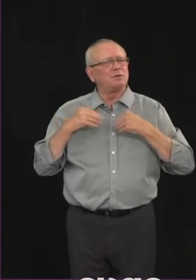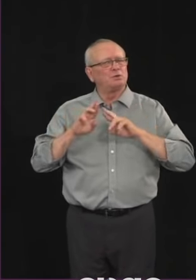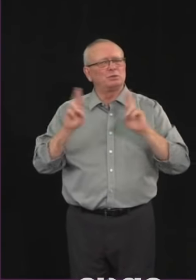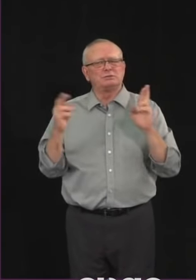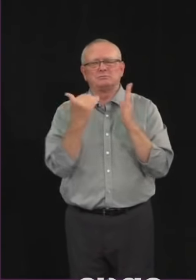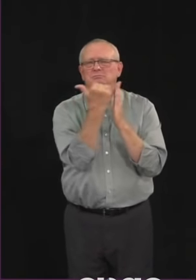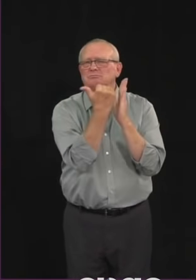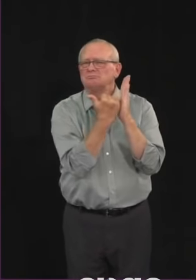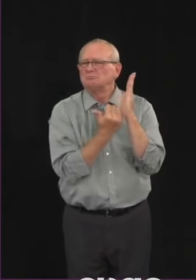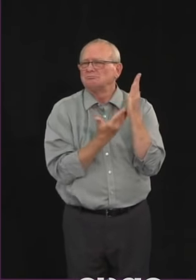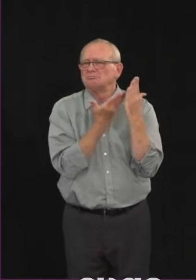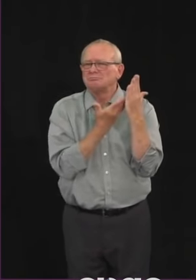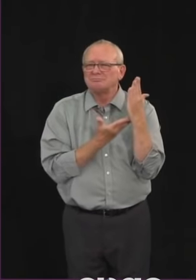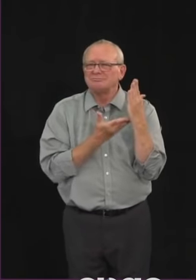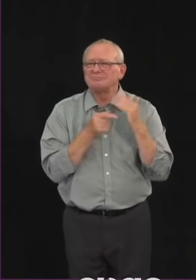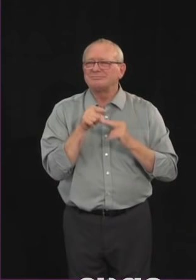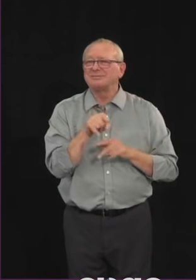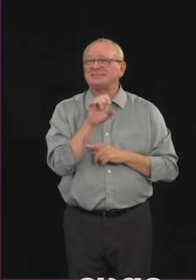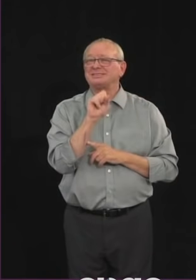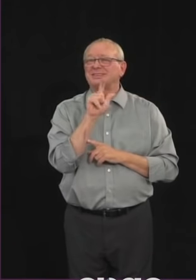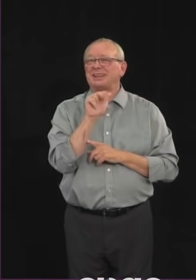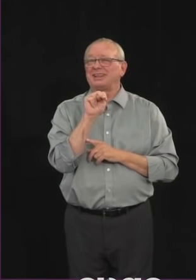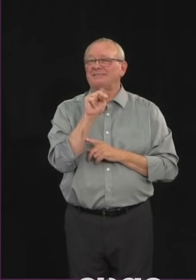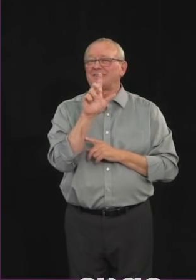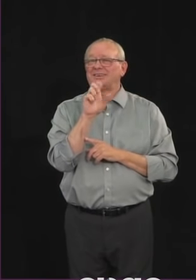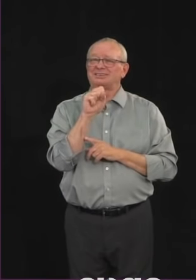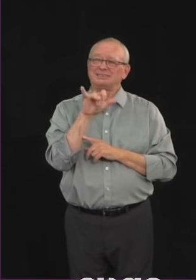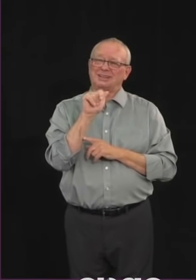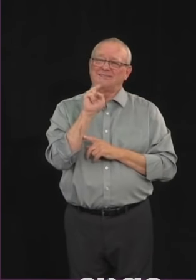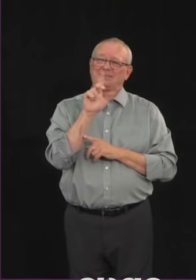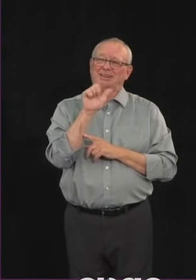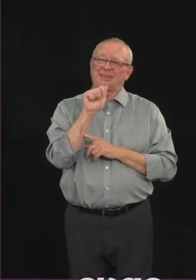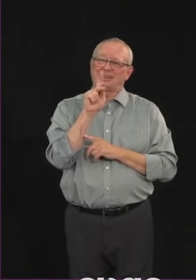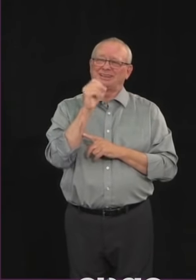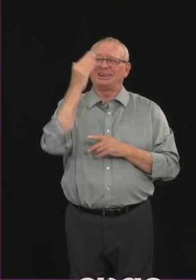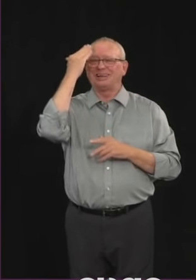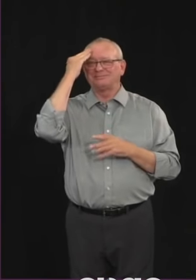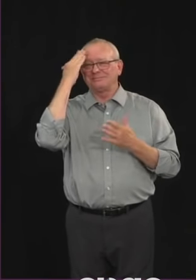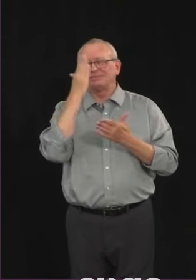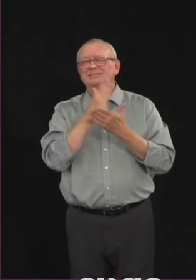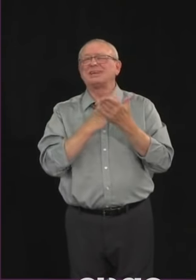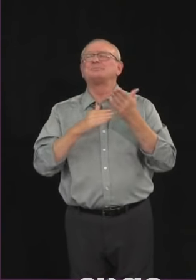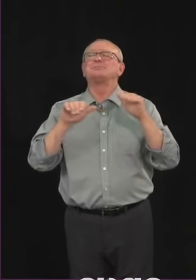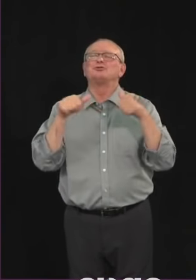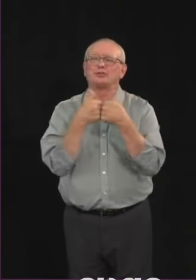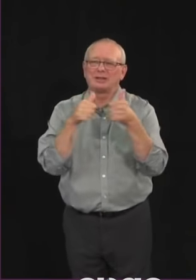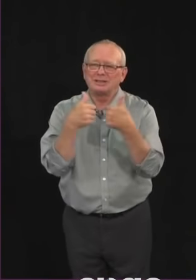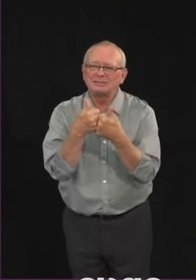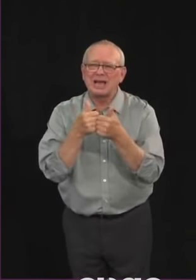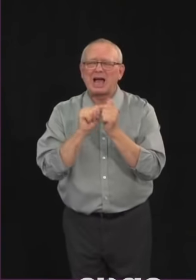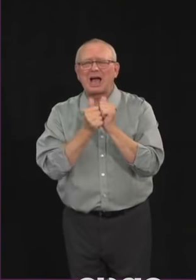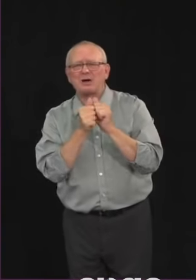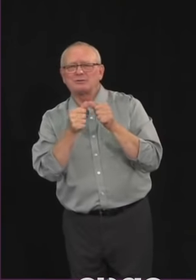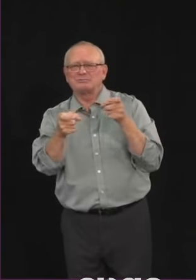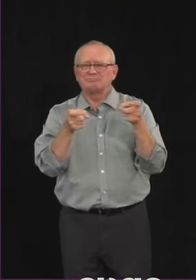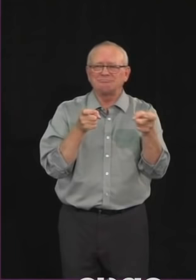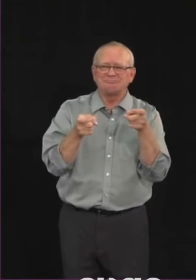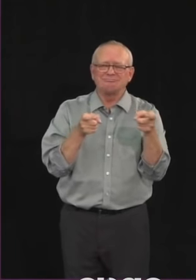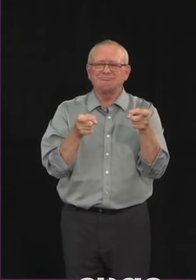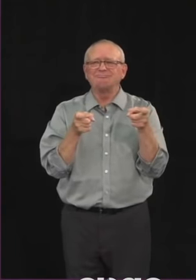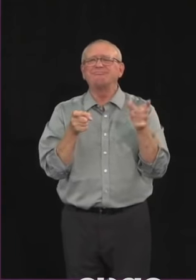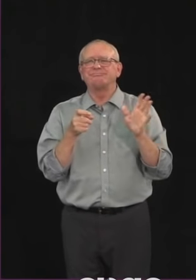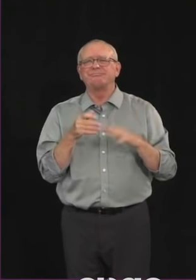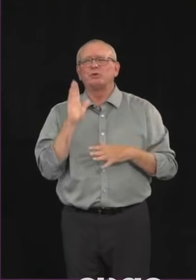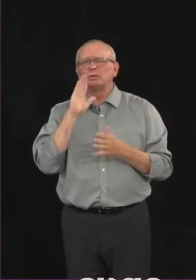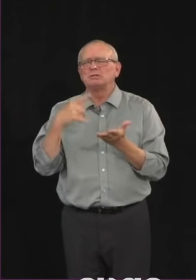is an example where there are challenges and so we will be setting up conversations this week to see how we can work together to make sure